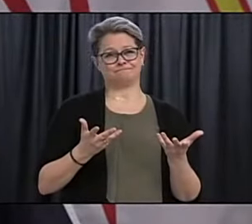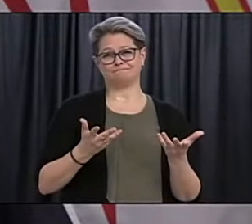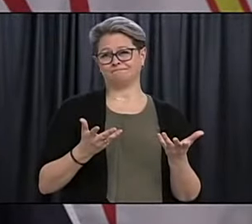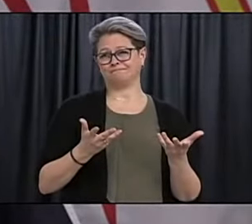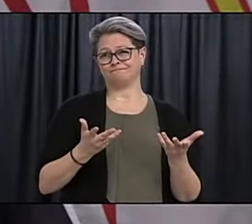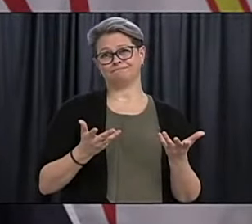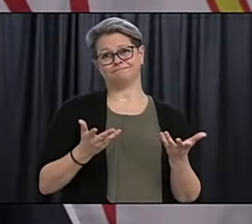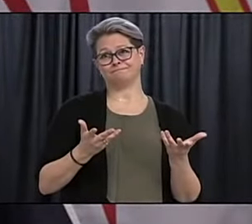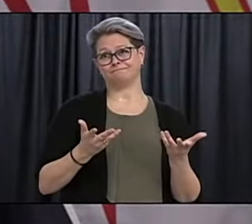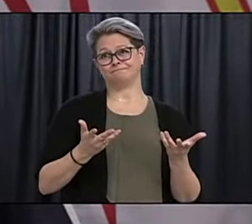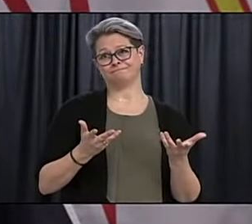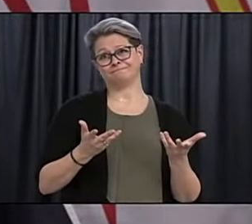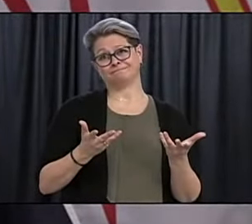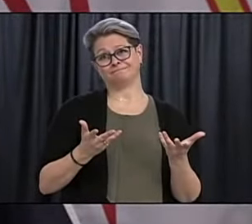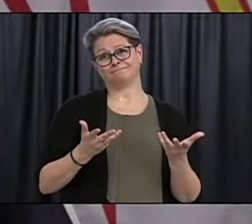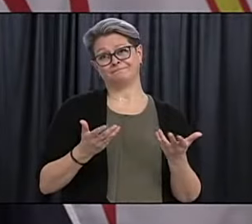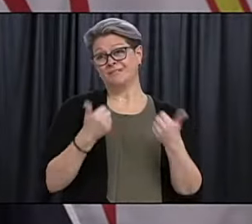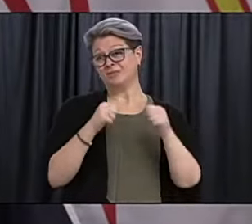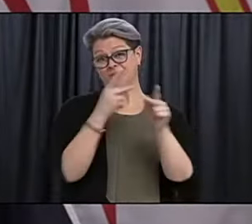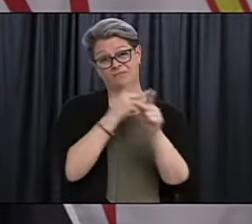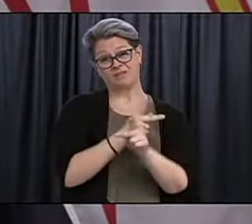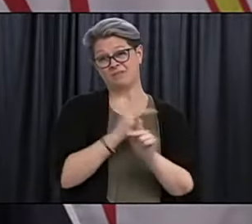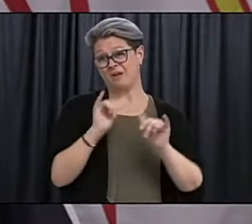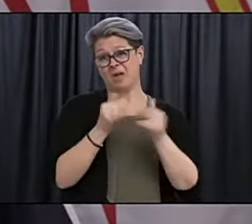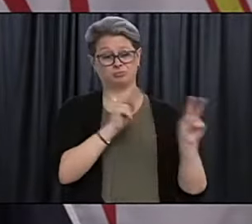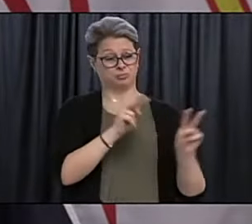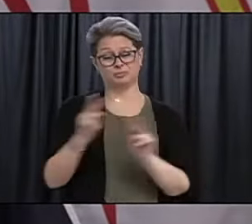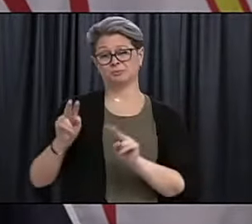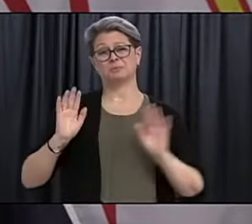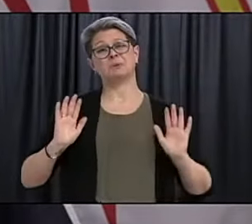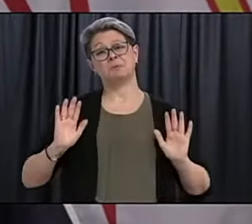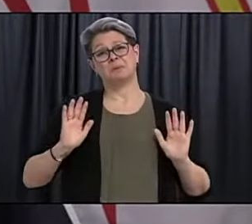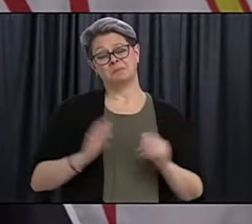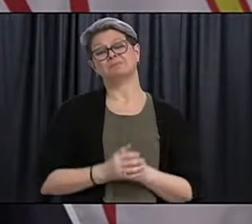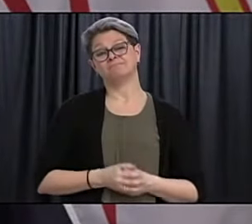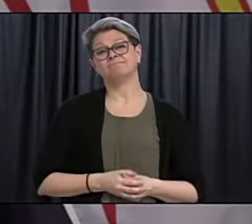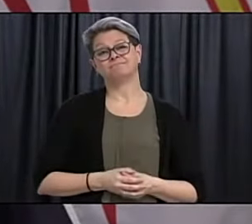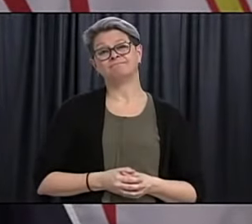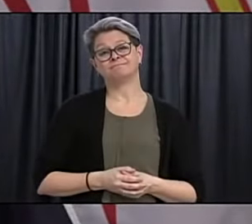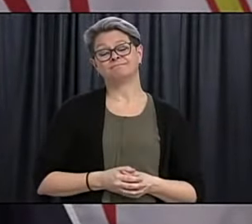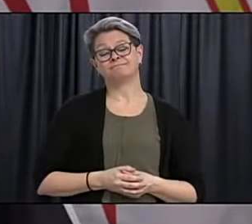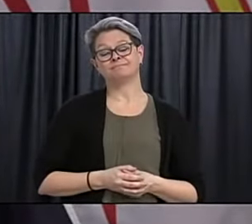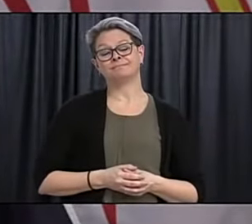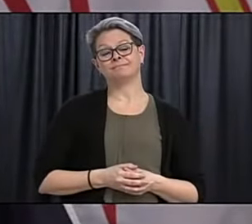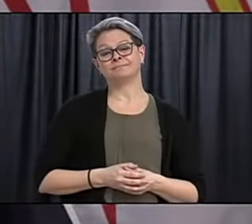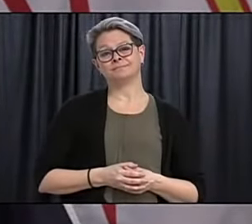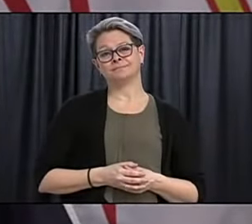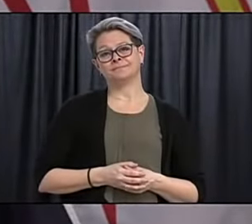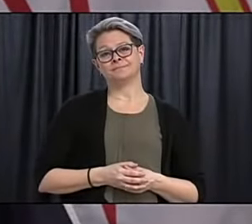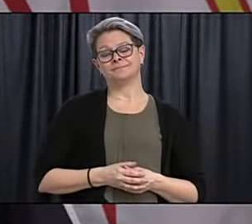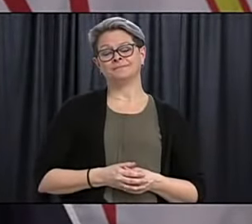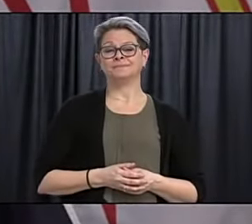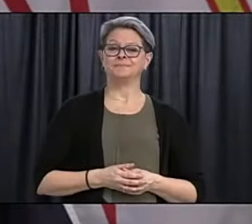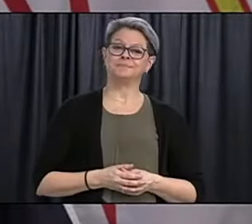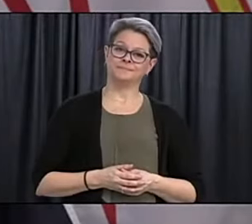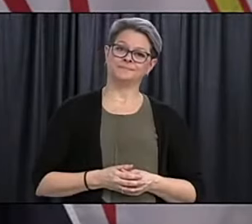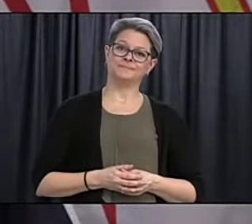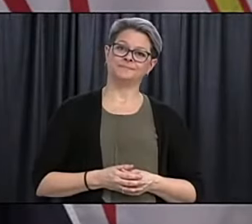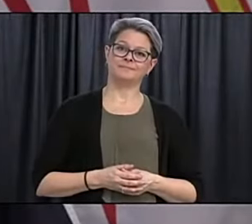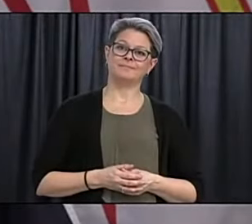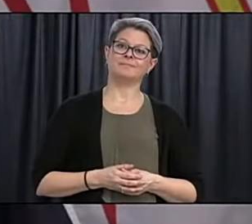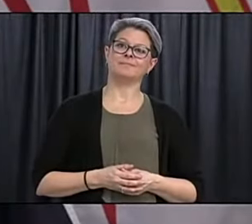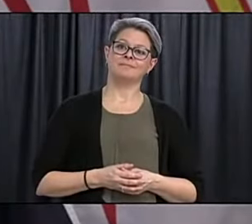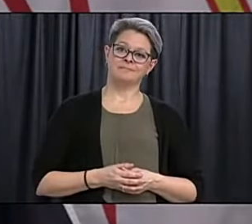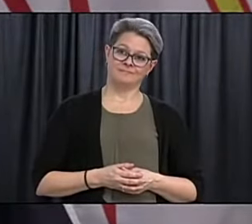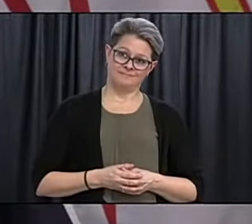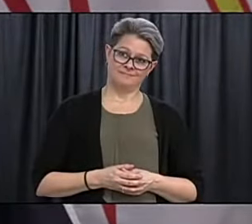things in place. But some of the groups you know we'll be just able to reach out to and and that will be it'll be us going to